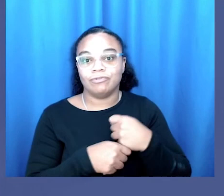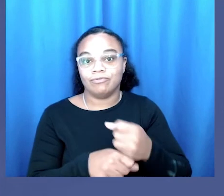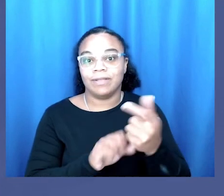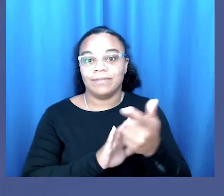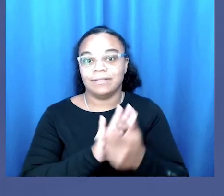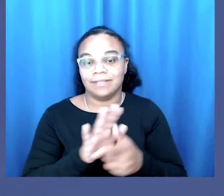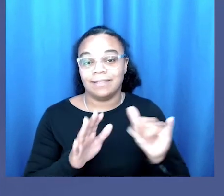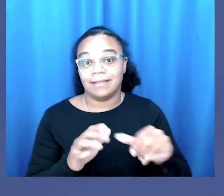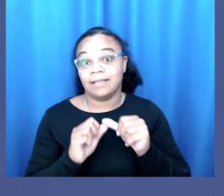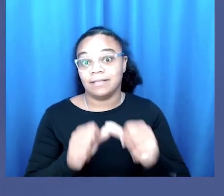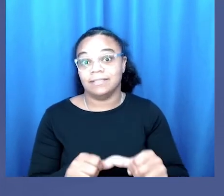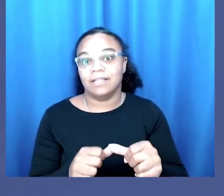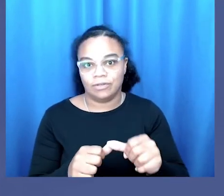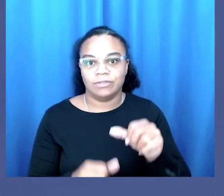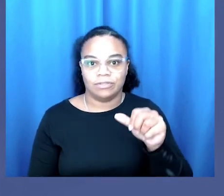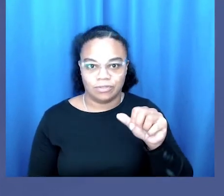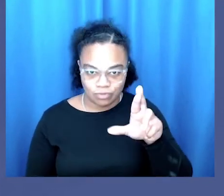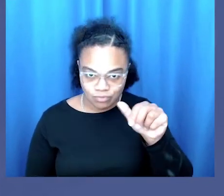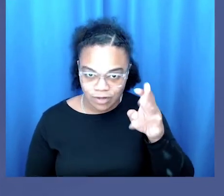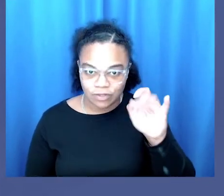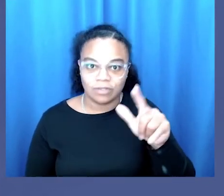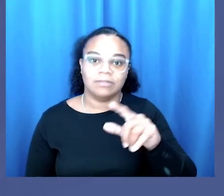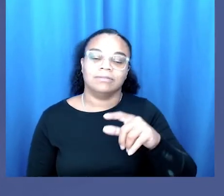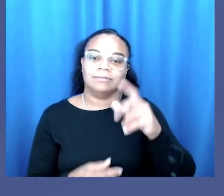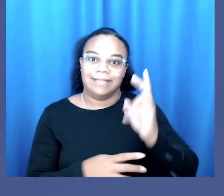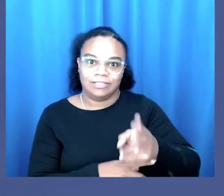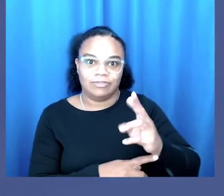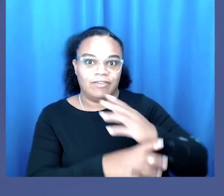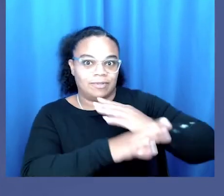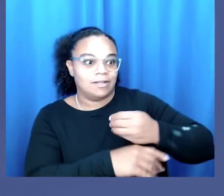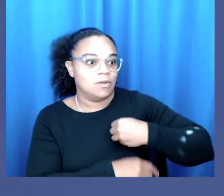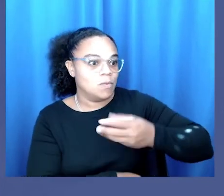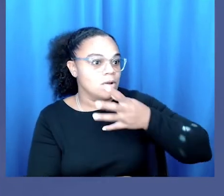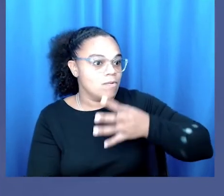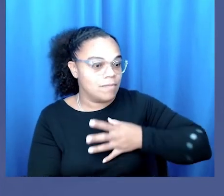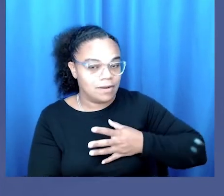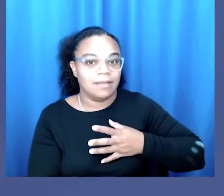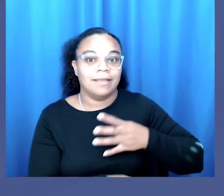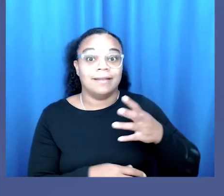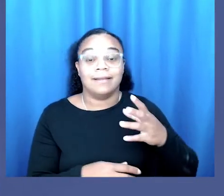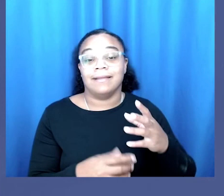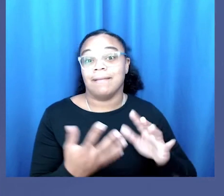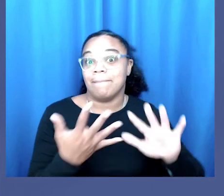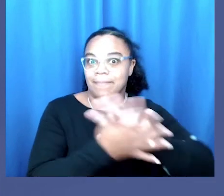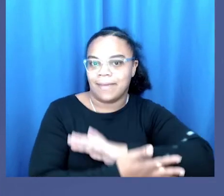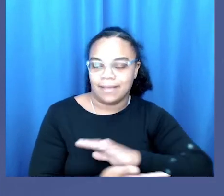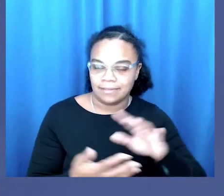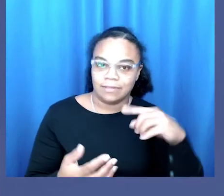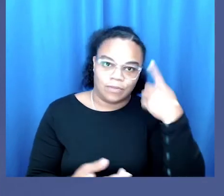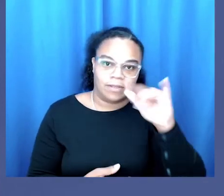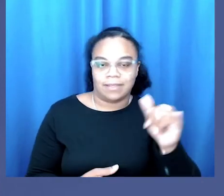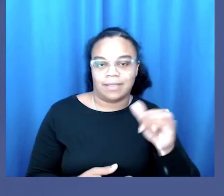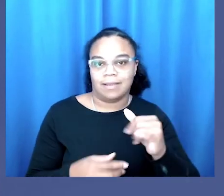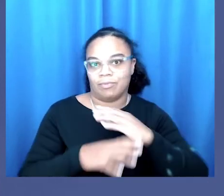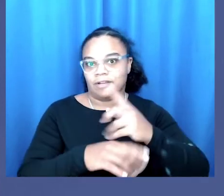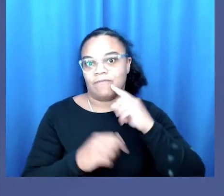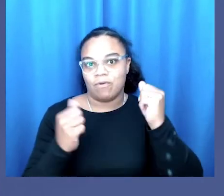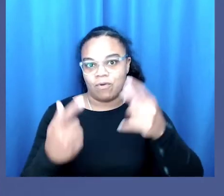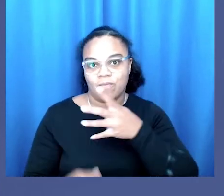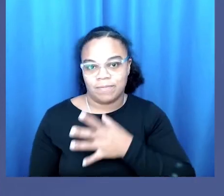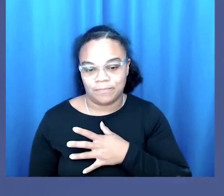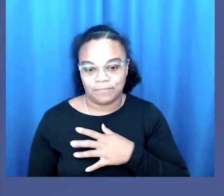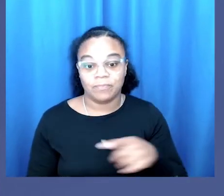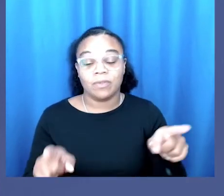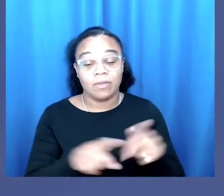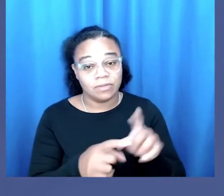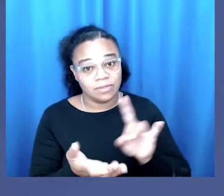they want to create legislation that continues the racialized history of protecting white womanhood under the guise of protection for all women. The latter